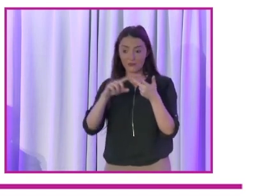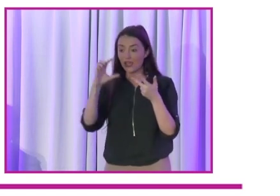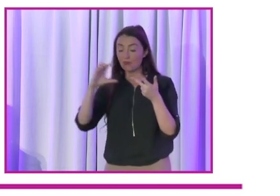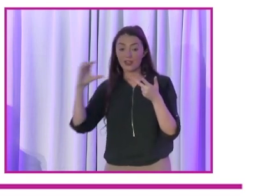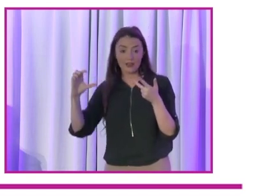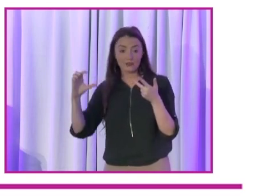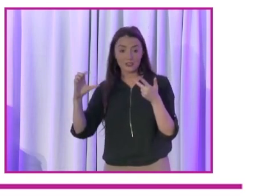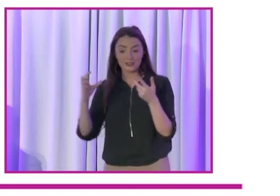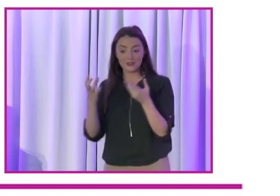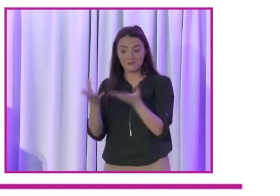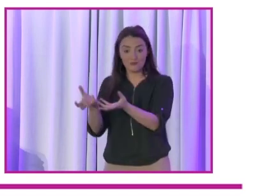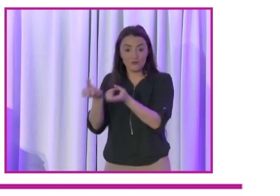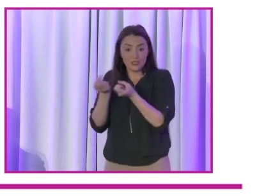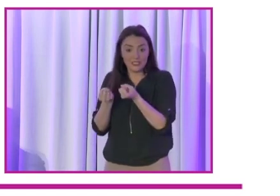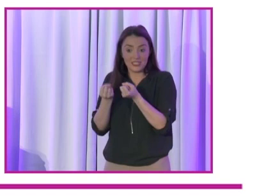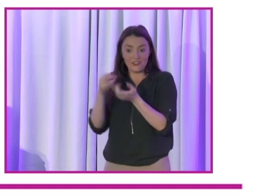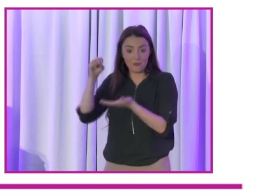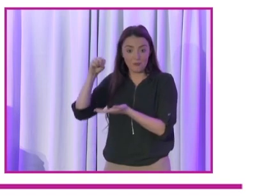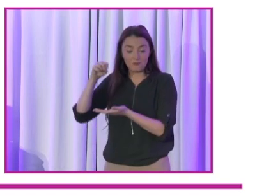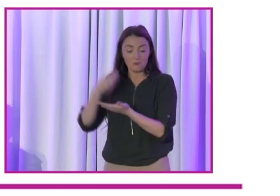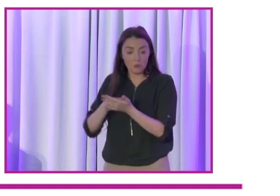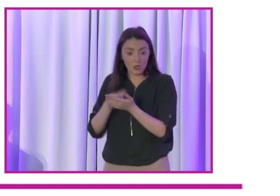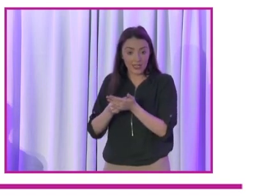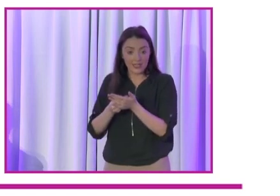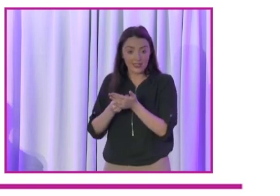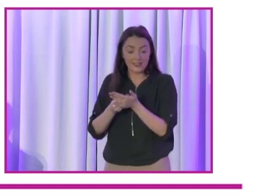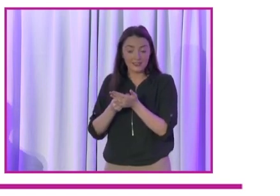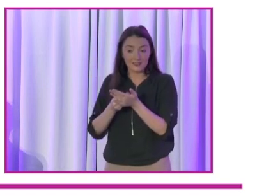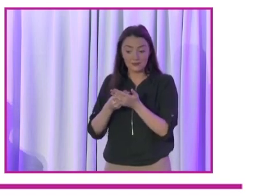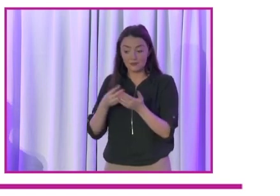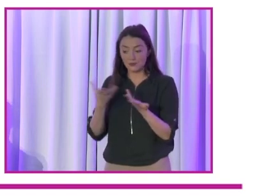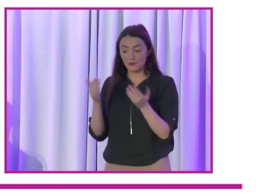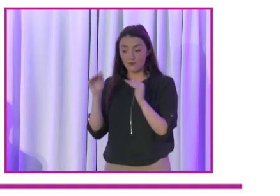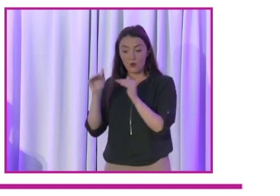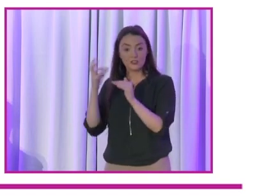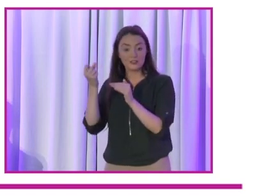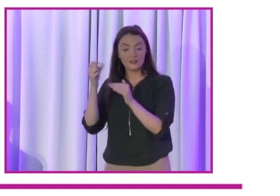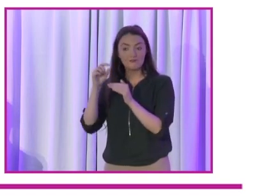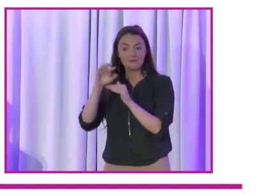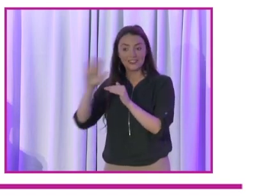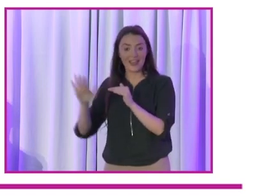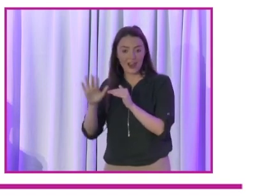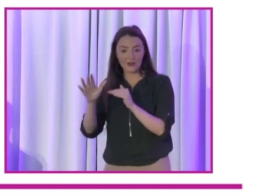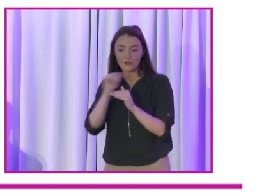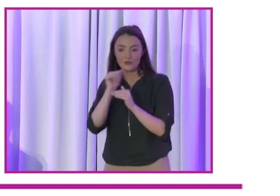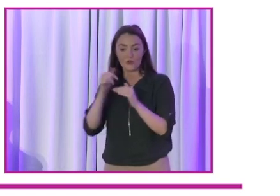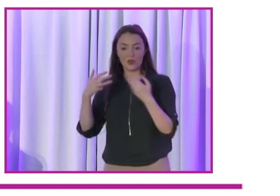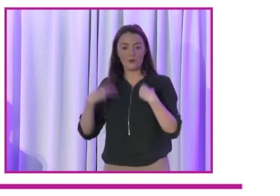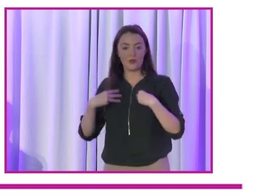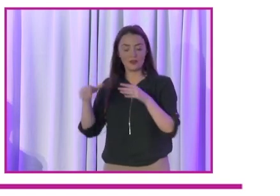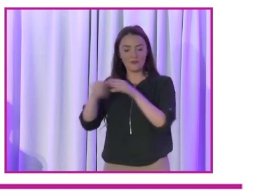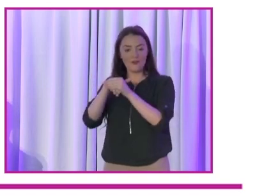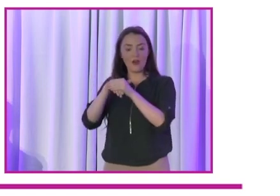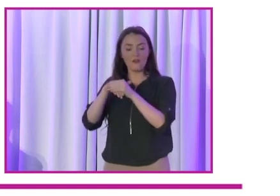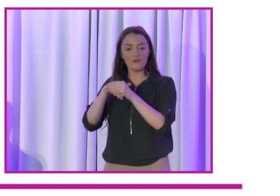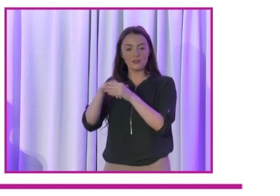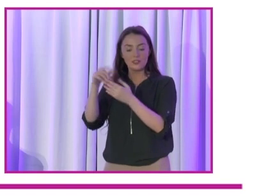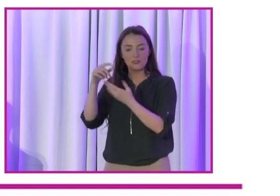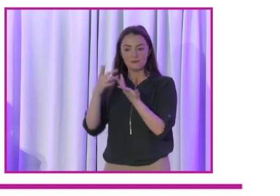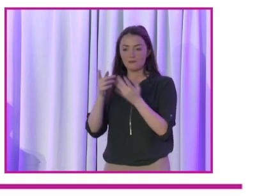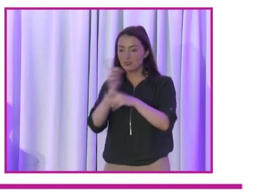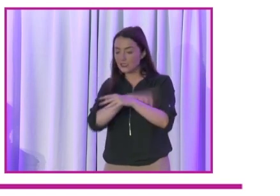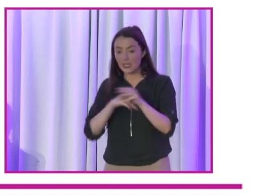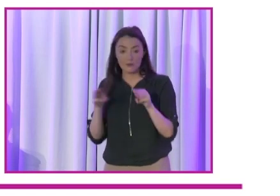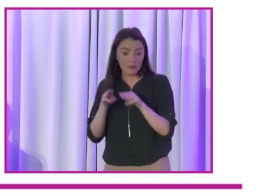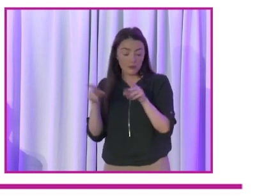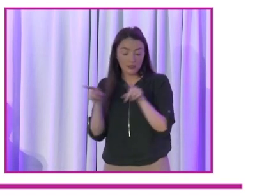getting money from government to address the absence of women at our political decision makings. There are models there to be followed for disabled people